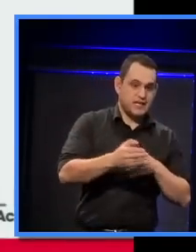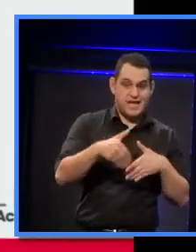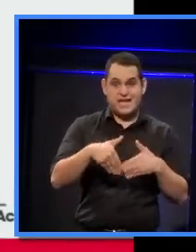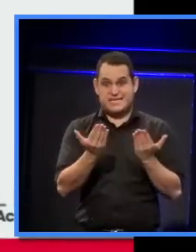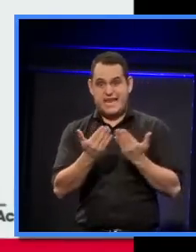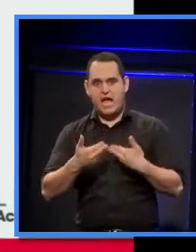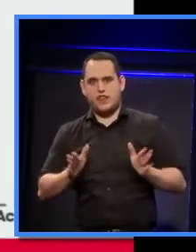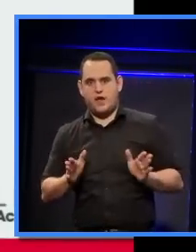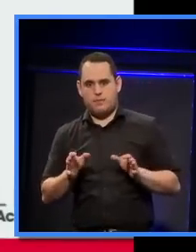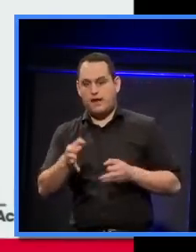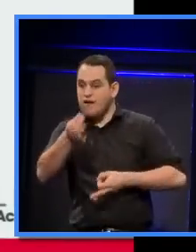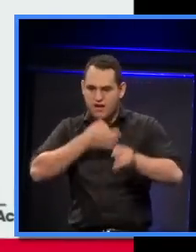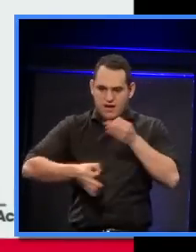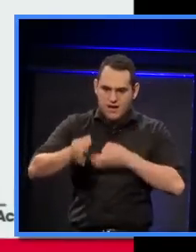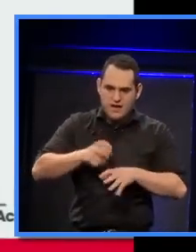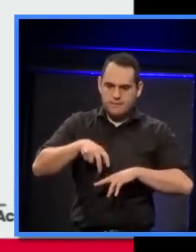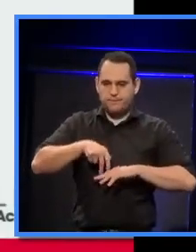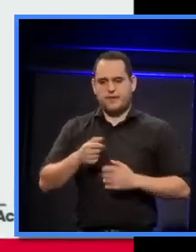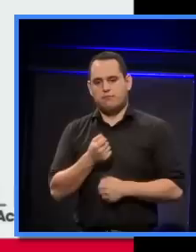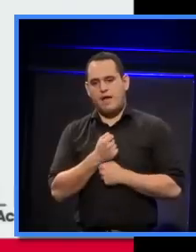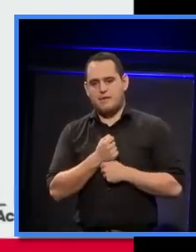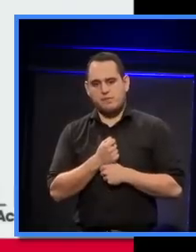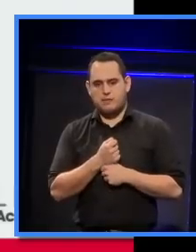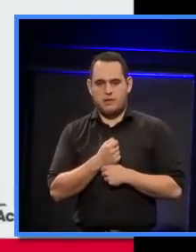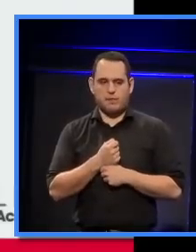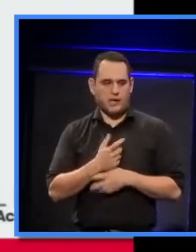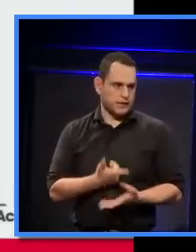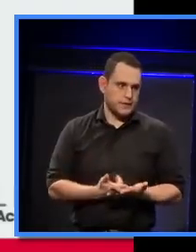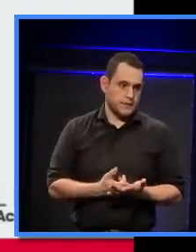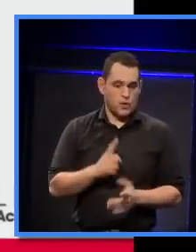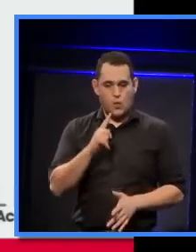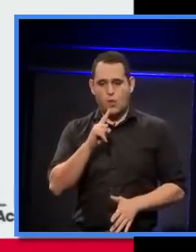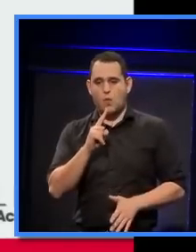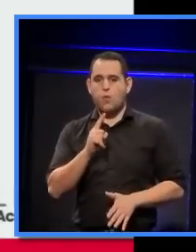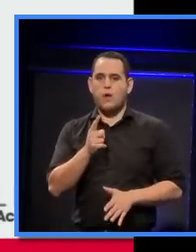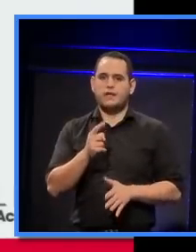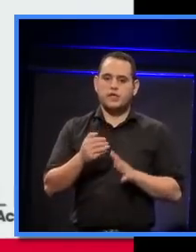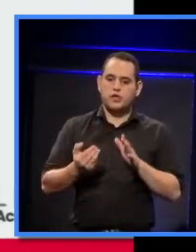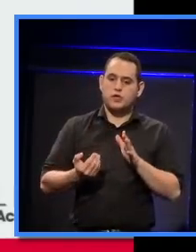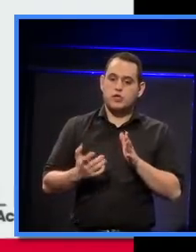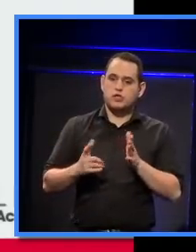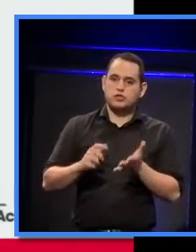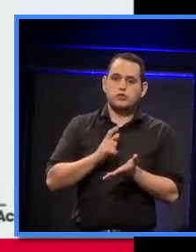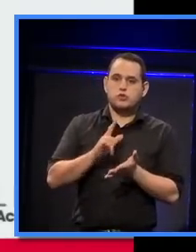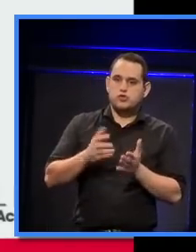the day of the opening, and this is one from the New York Times,